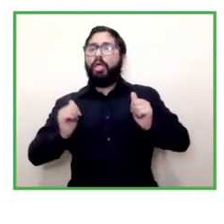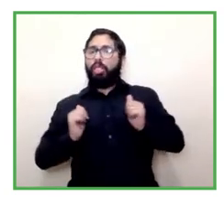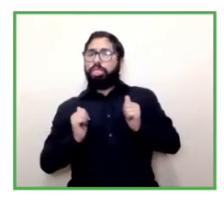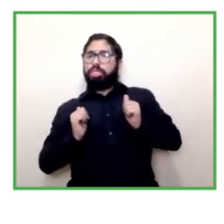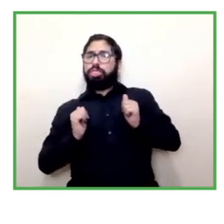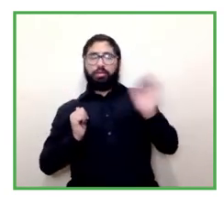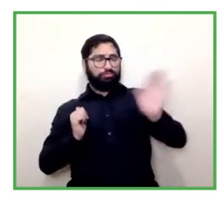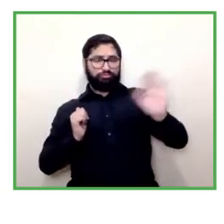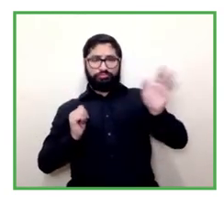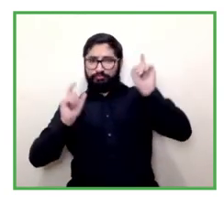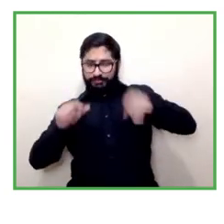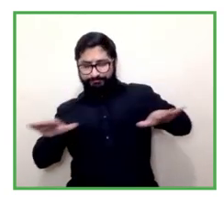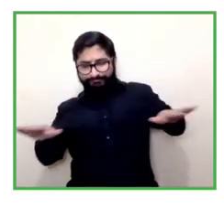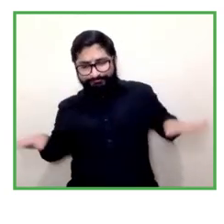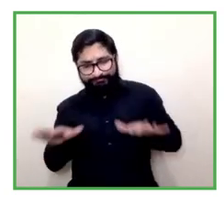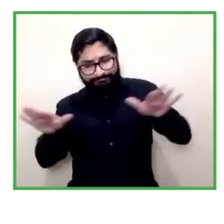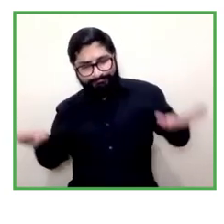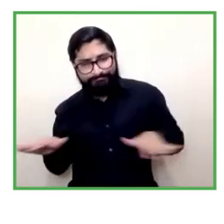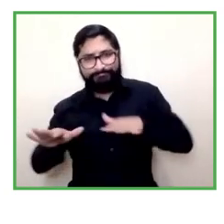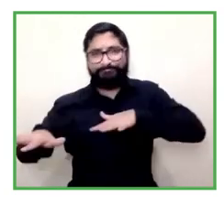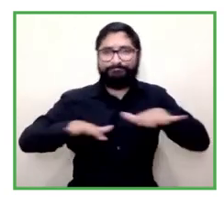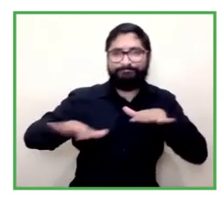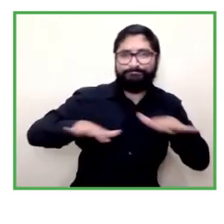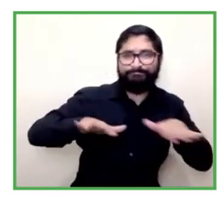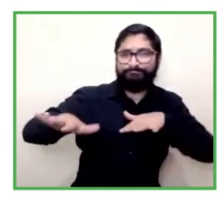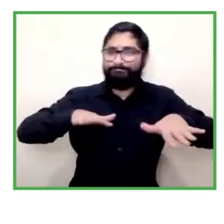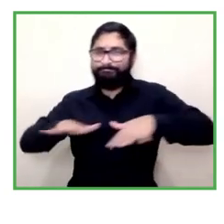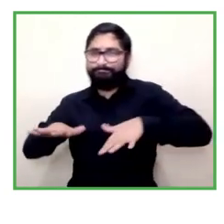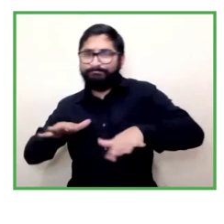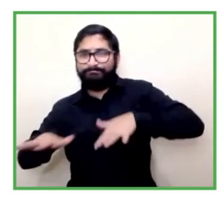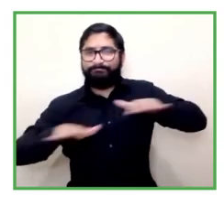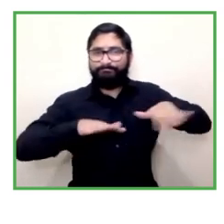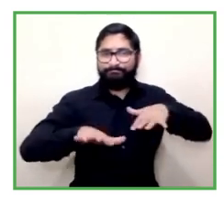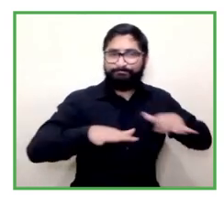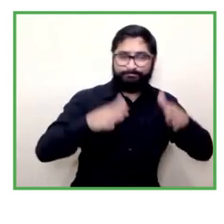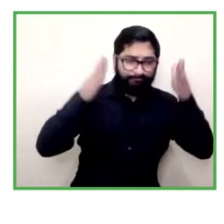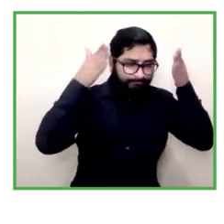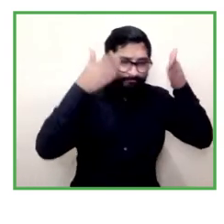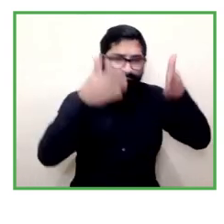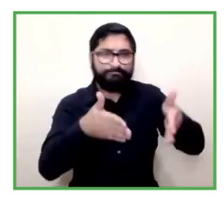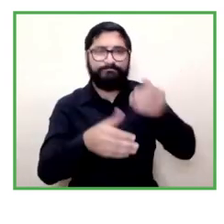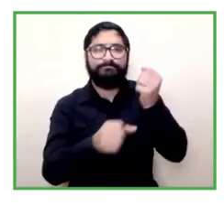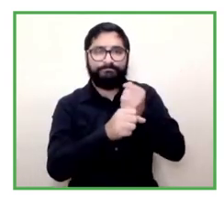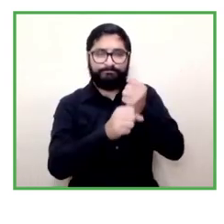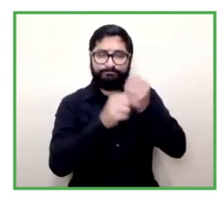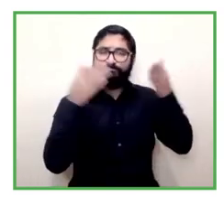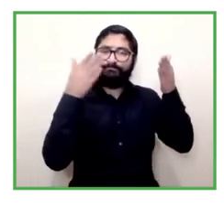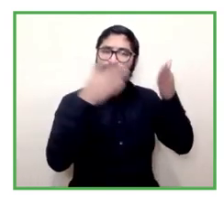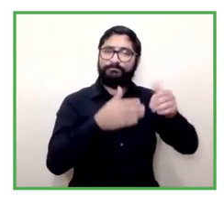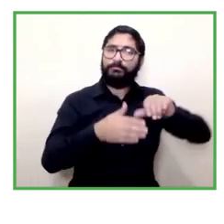foster with a gender perspective those occupations those